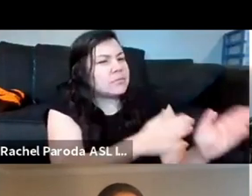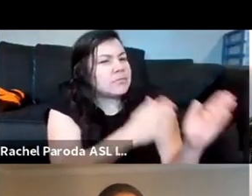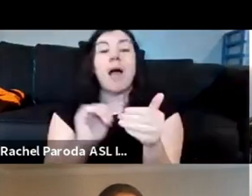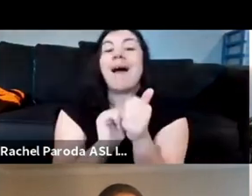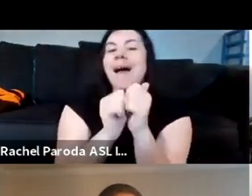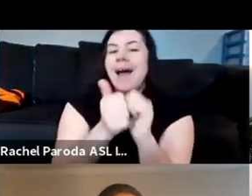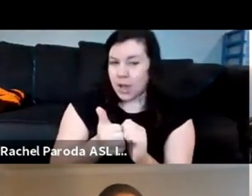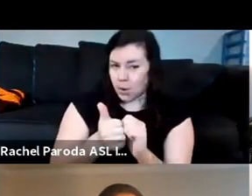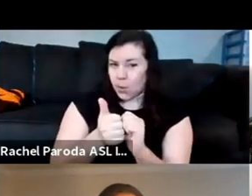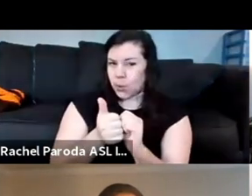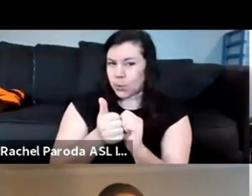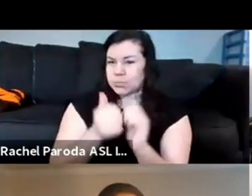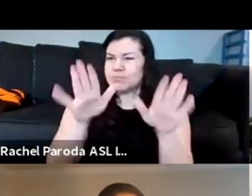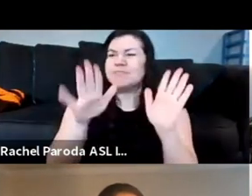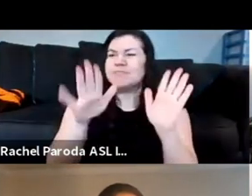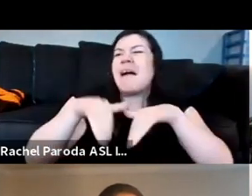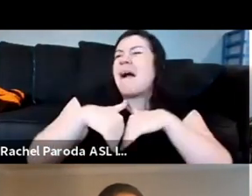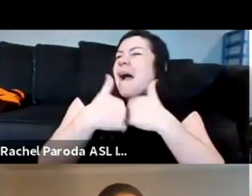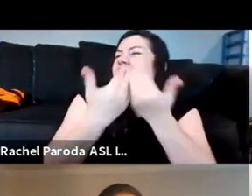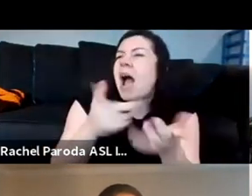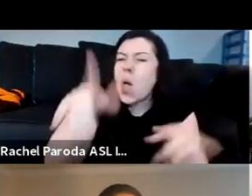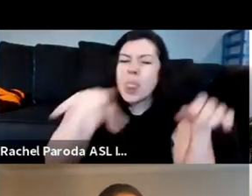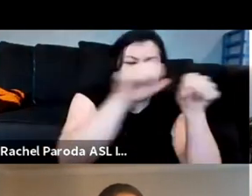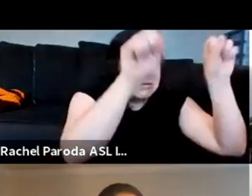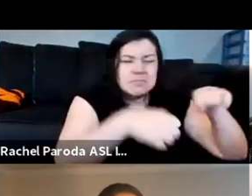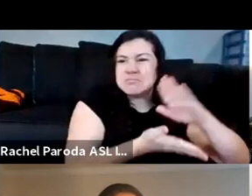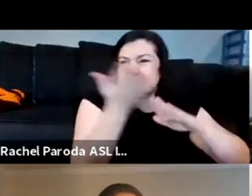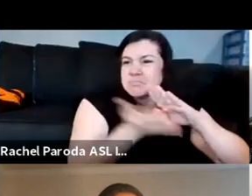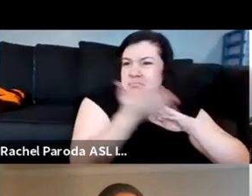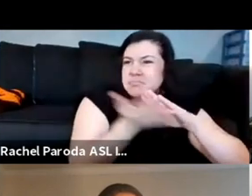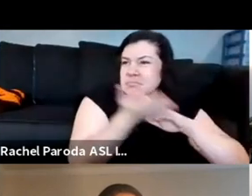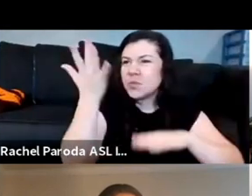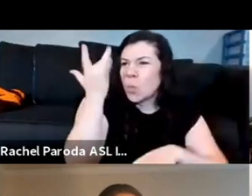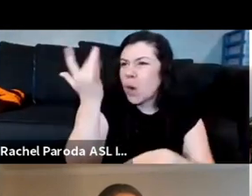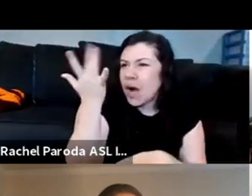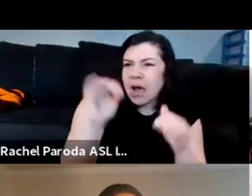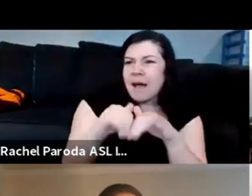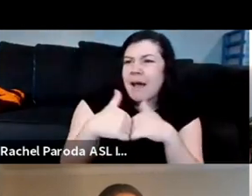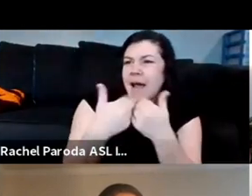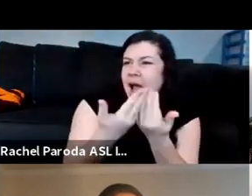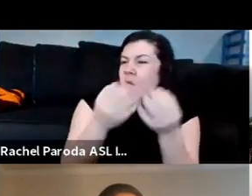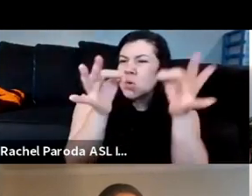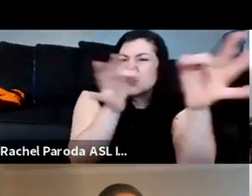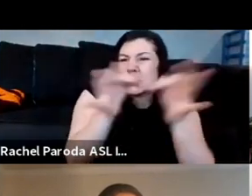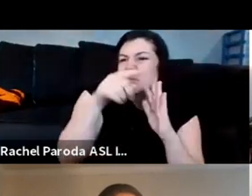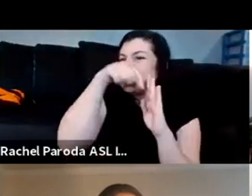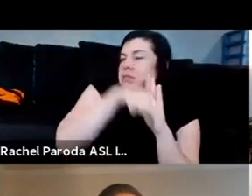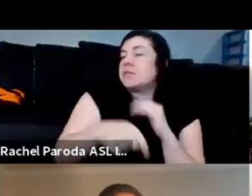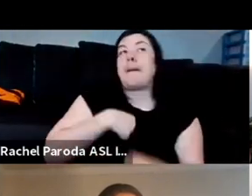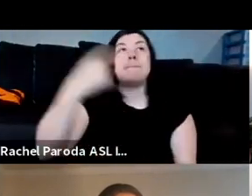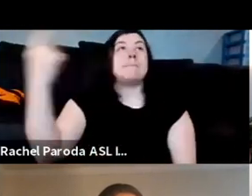and the how of how certain systems are in operation so i think that's one of the things that i actually do is constantly asking